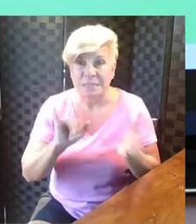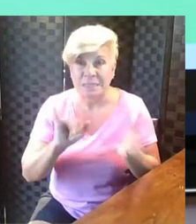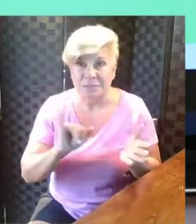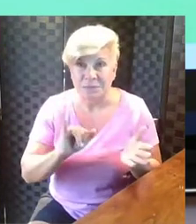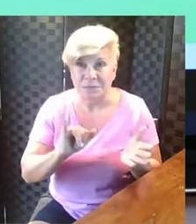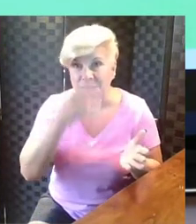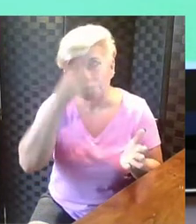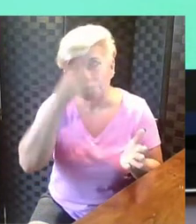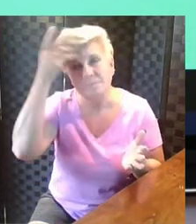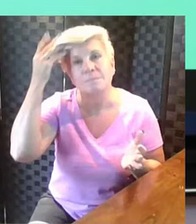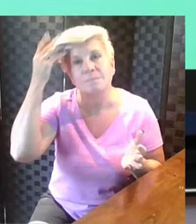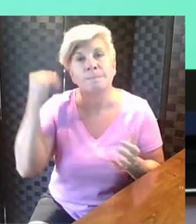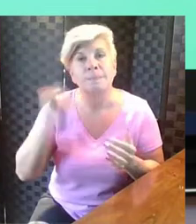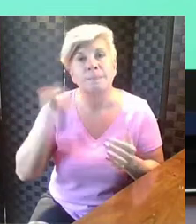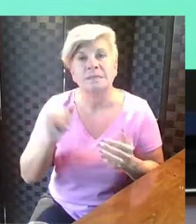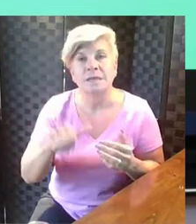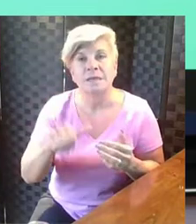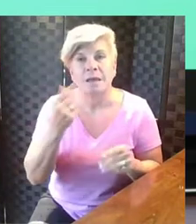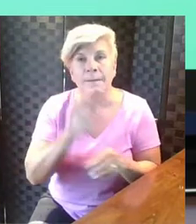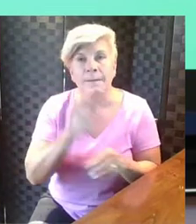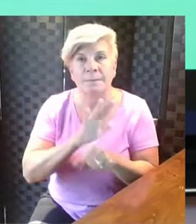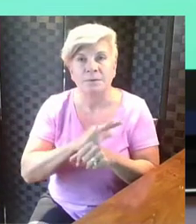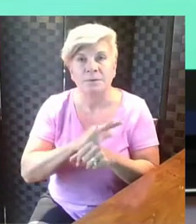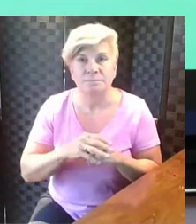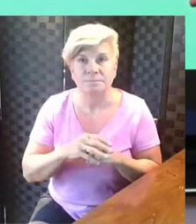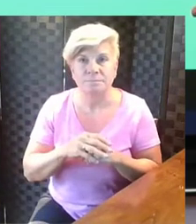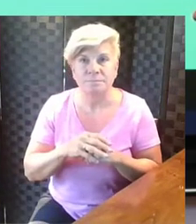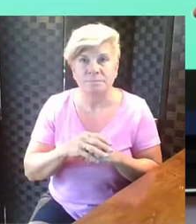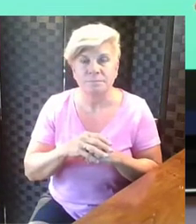kind of like what we did on the other page.